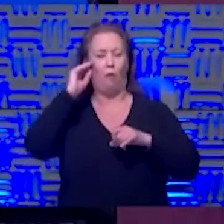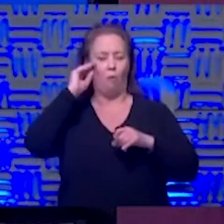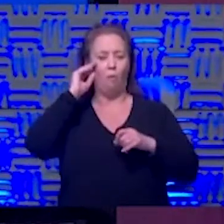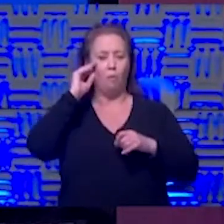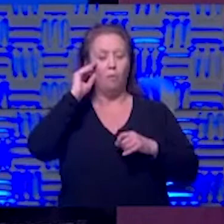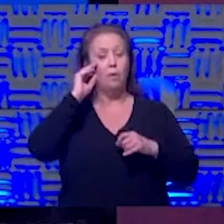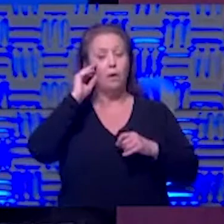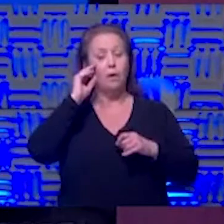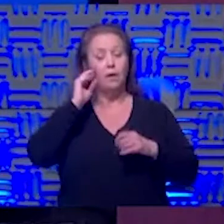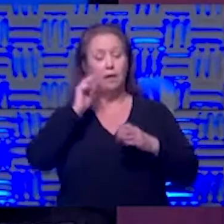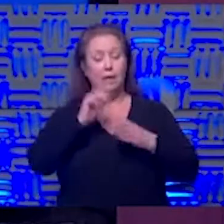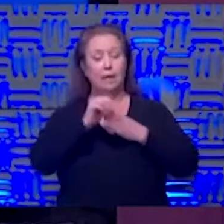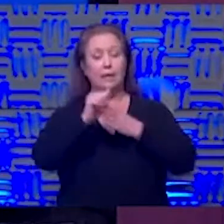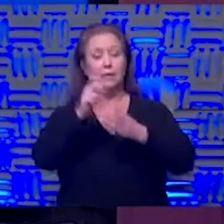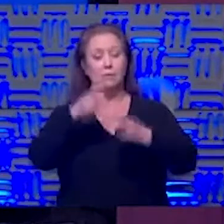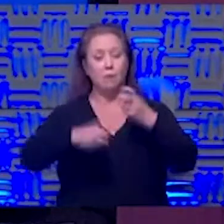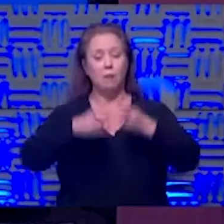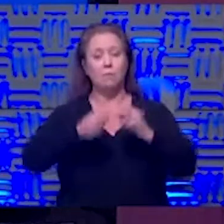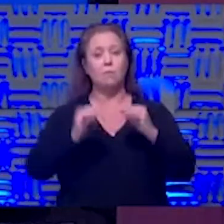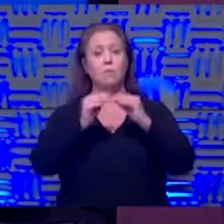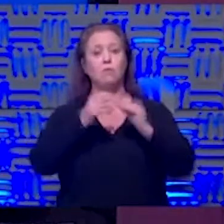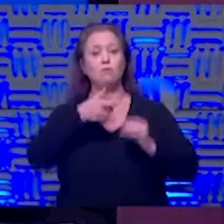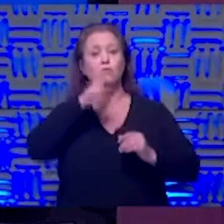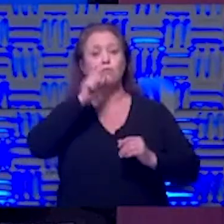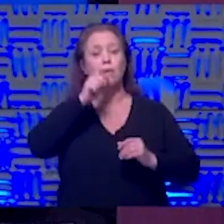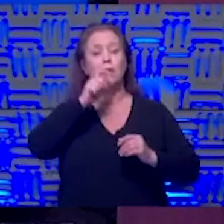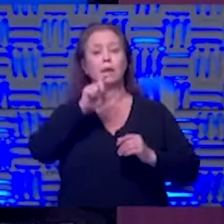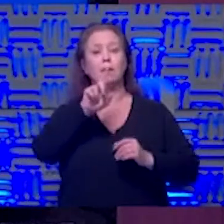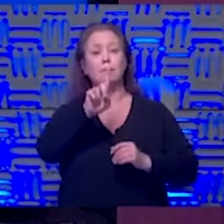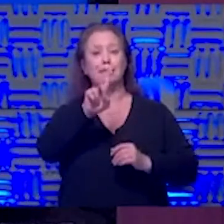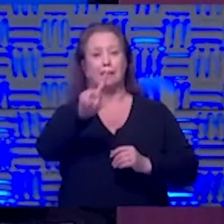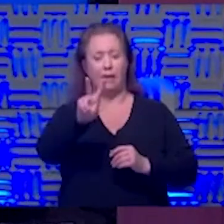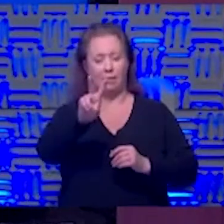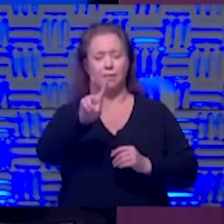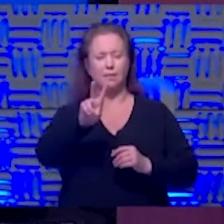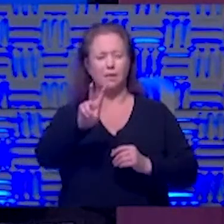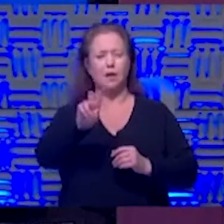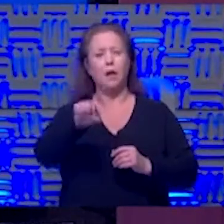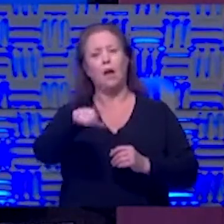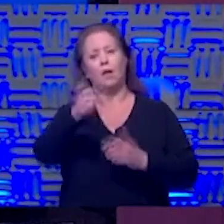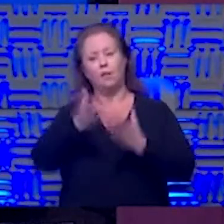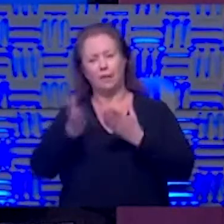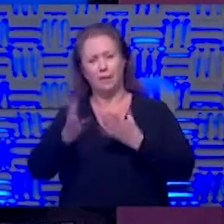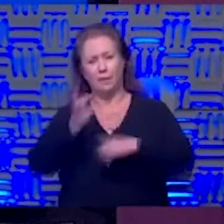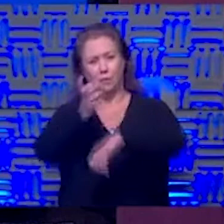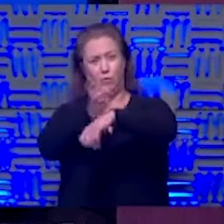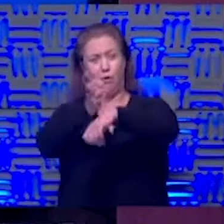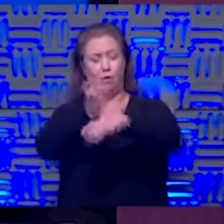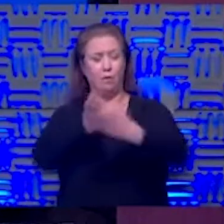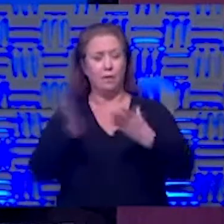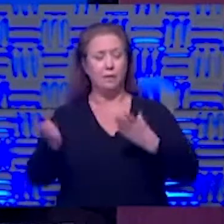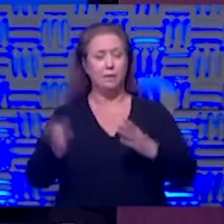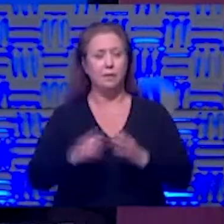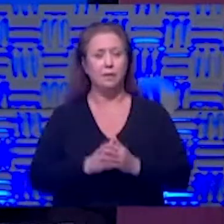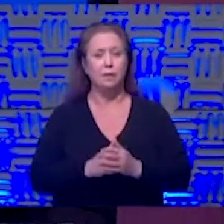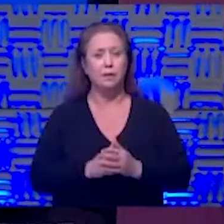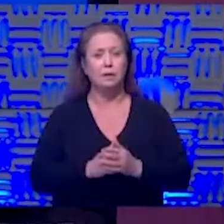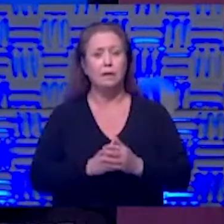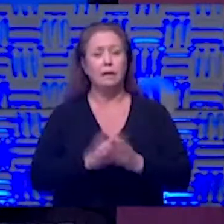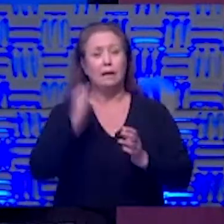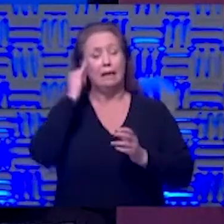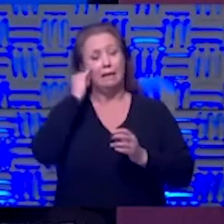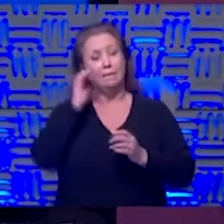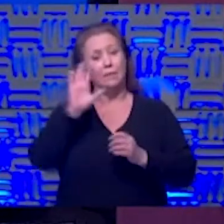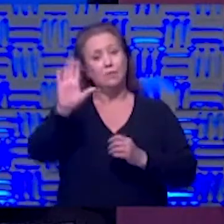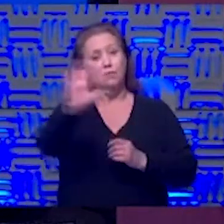and it can lead to problems with increased drinking and domestic violence and different things those are those are hard if that's